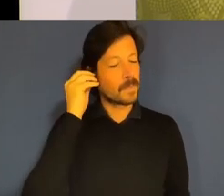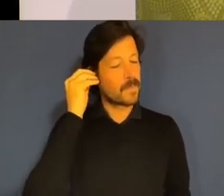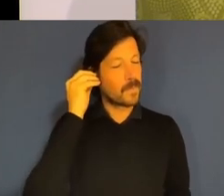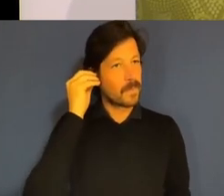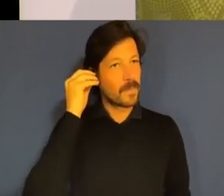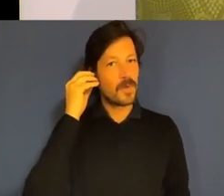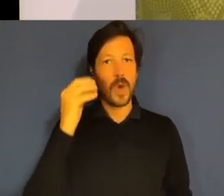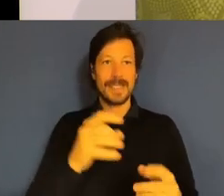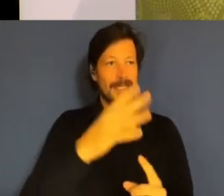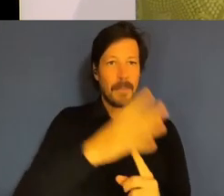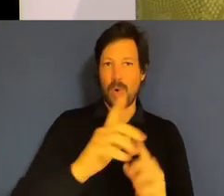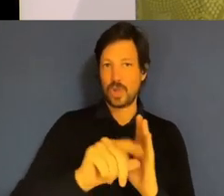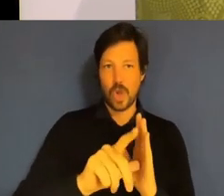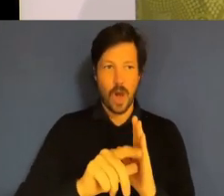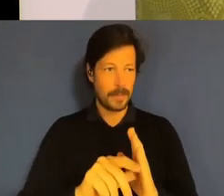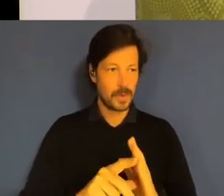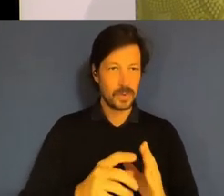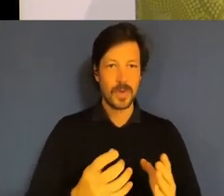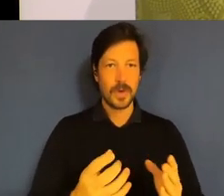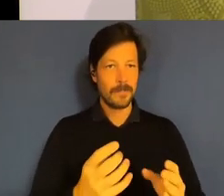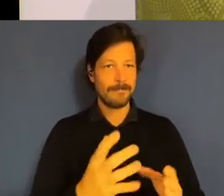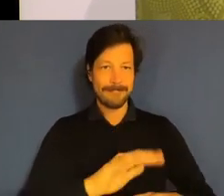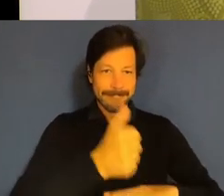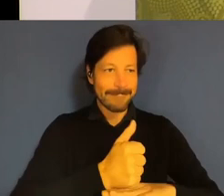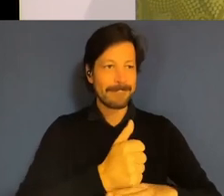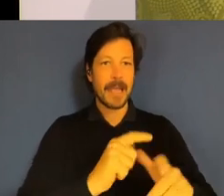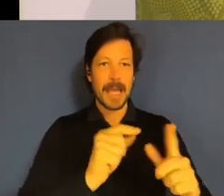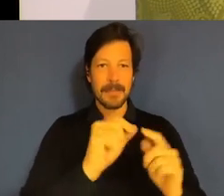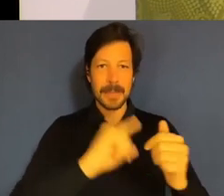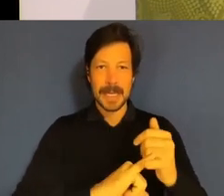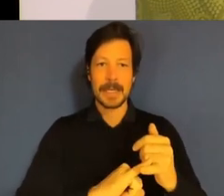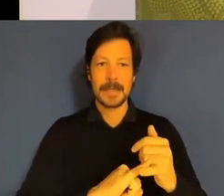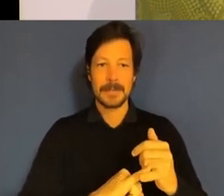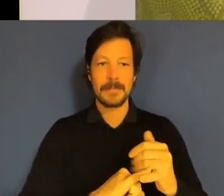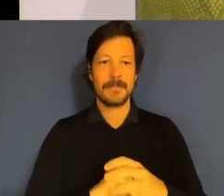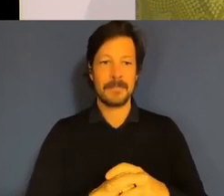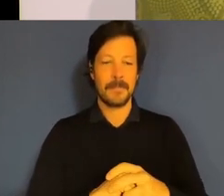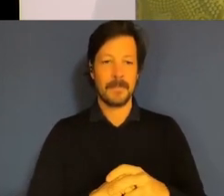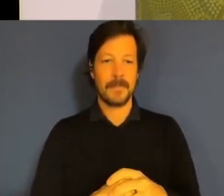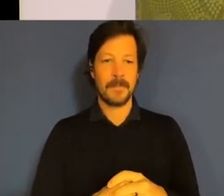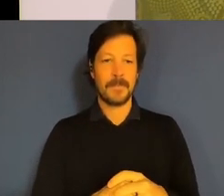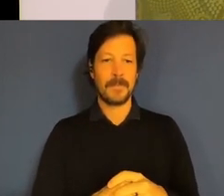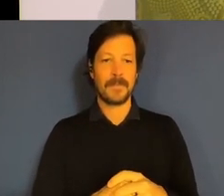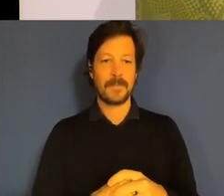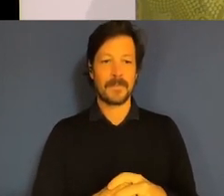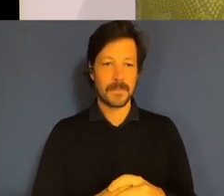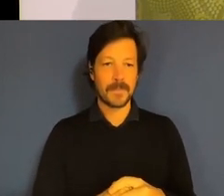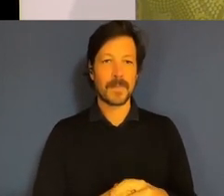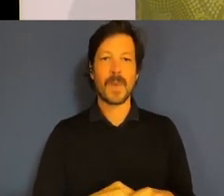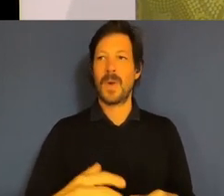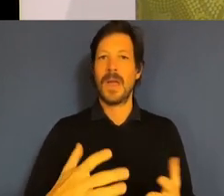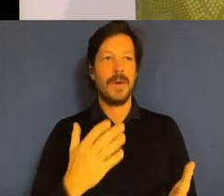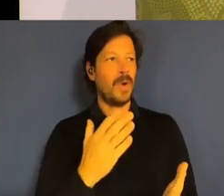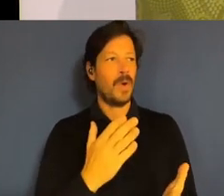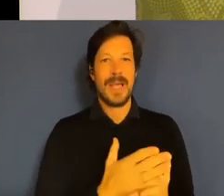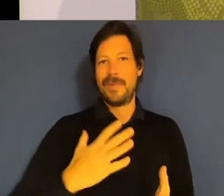equip the APS and in order to do that, and in order to do that, I should say we need everyone pulling in the